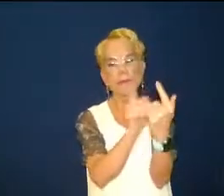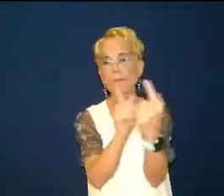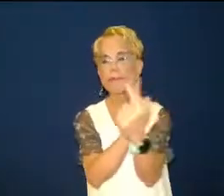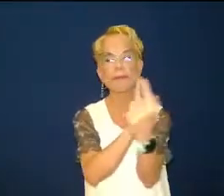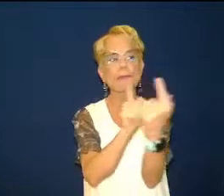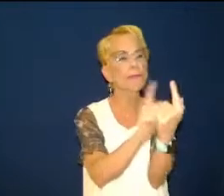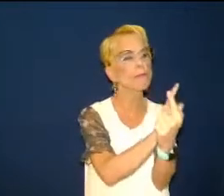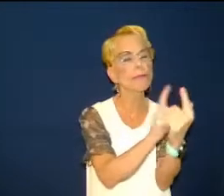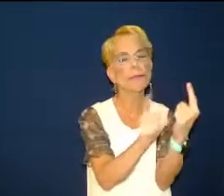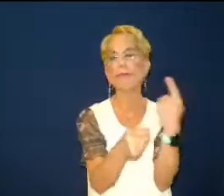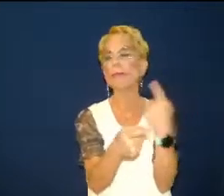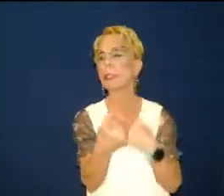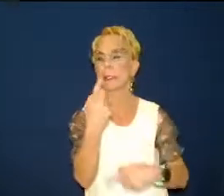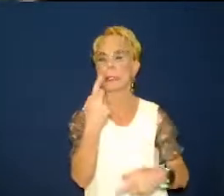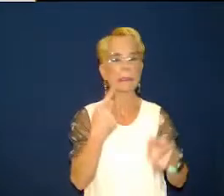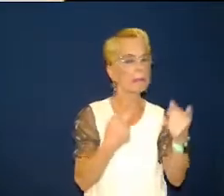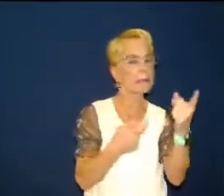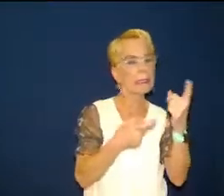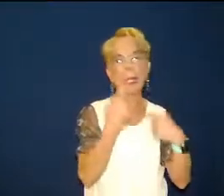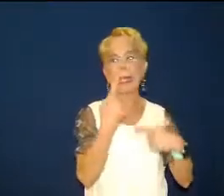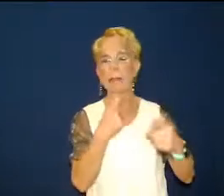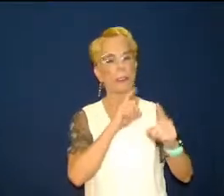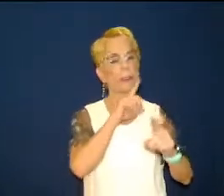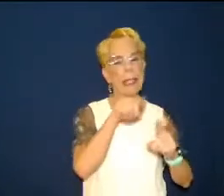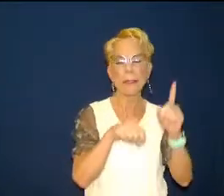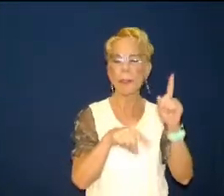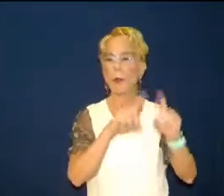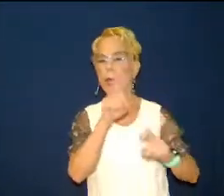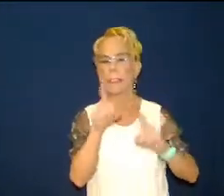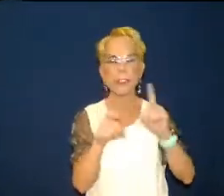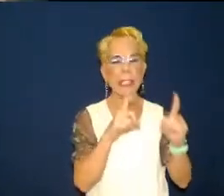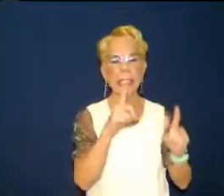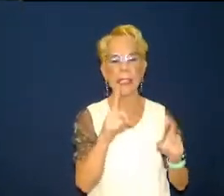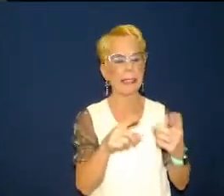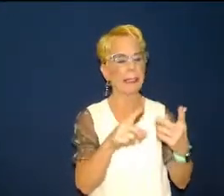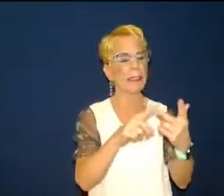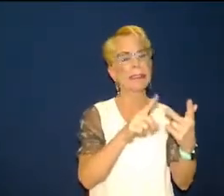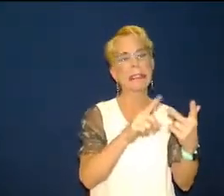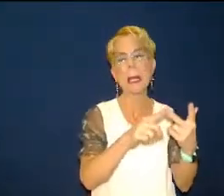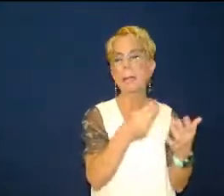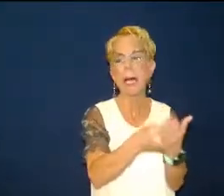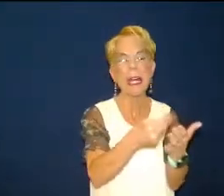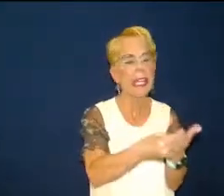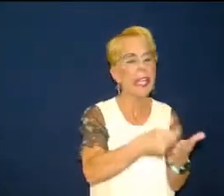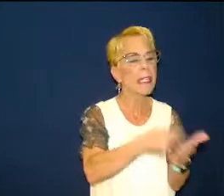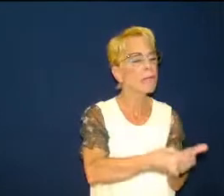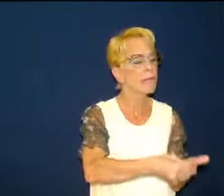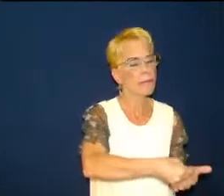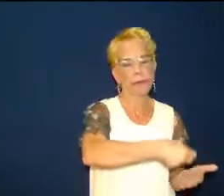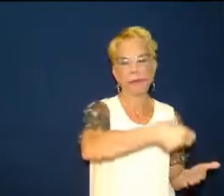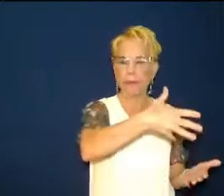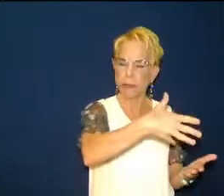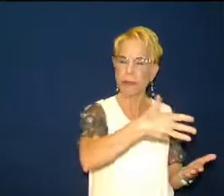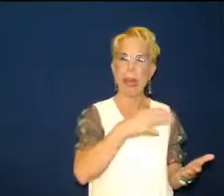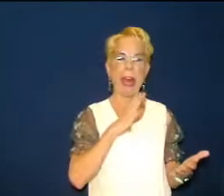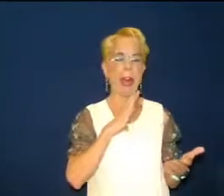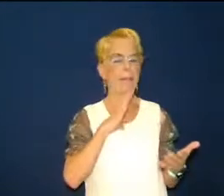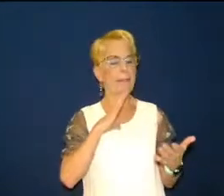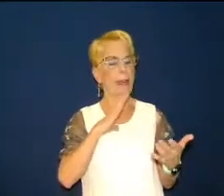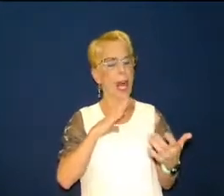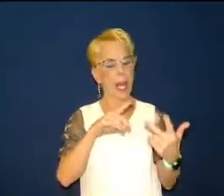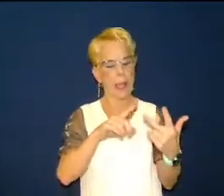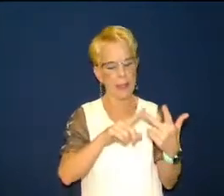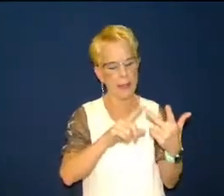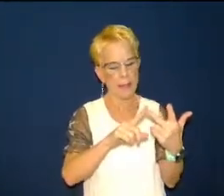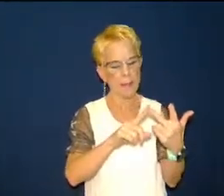questions that needs answered and um and we've got this good budget we've got a huge budget and from the outside we look like we have the blessing of god all over